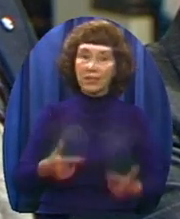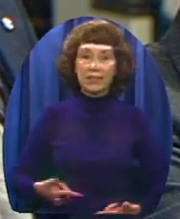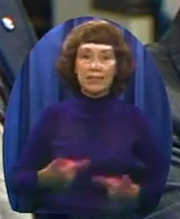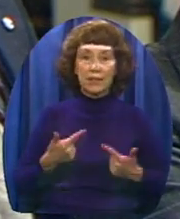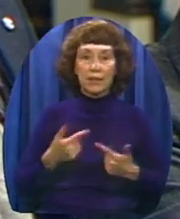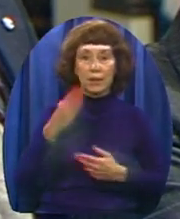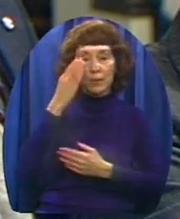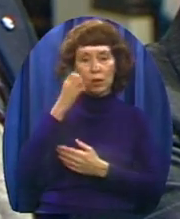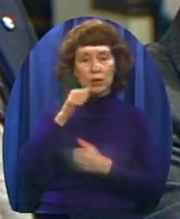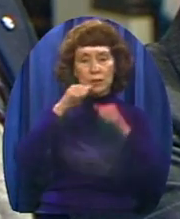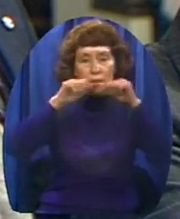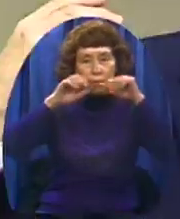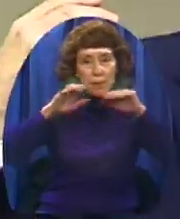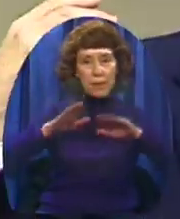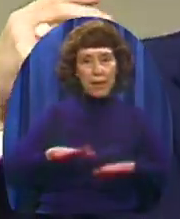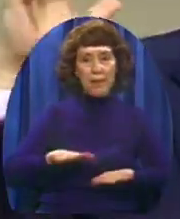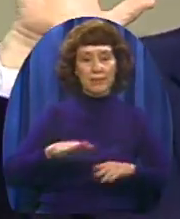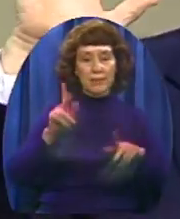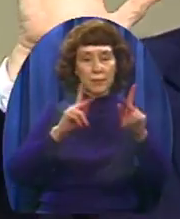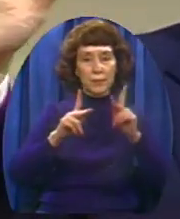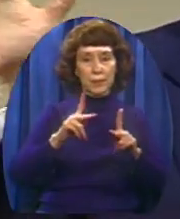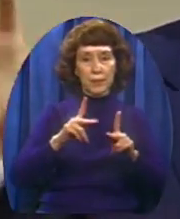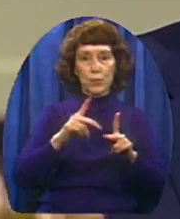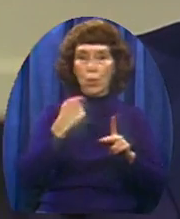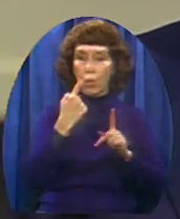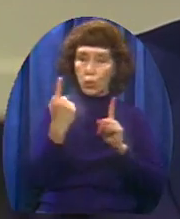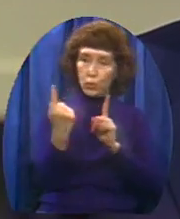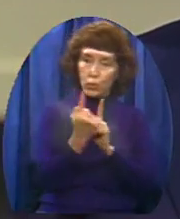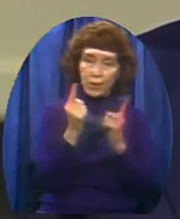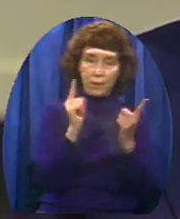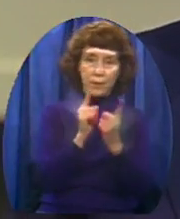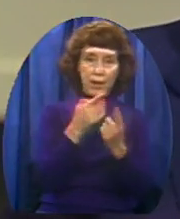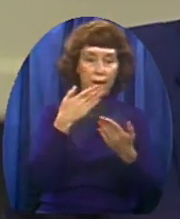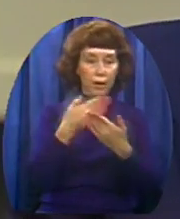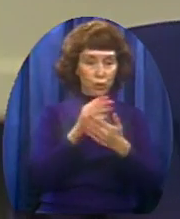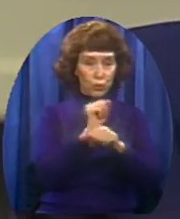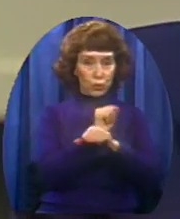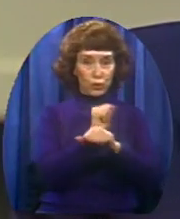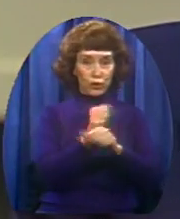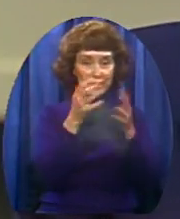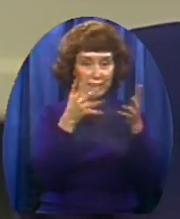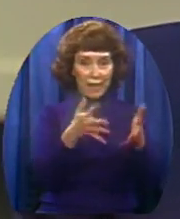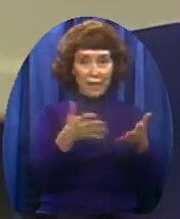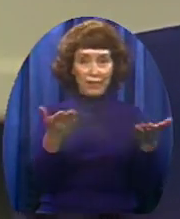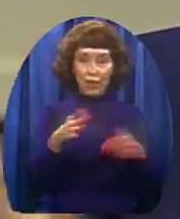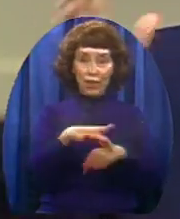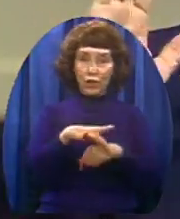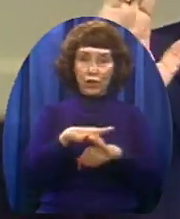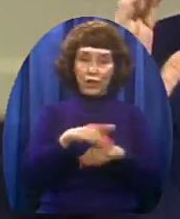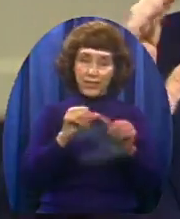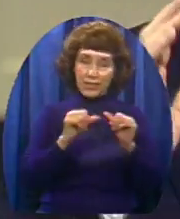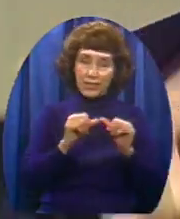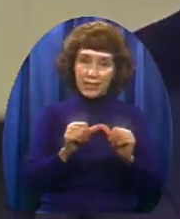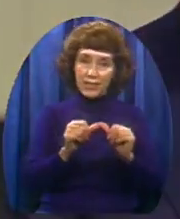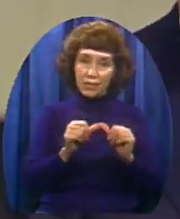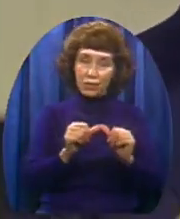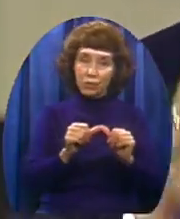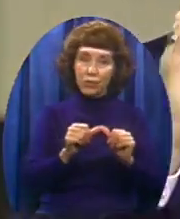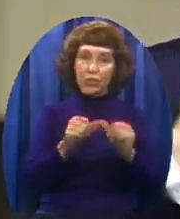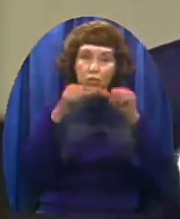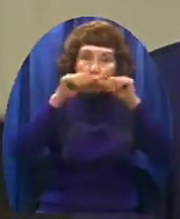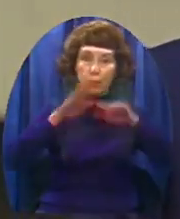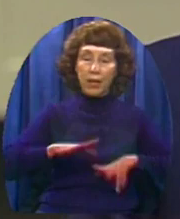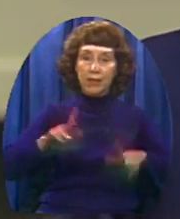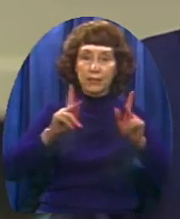we have met And our good works behind us Continue to bless people And bring pleasure to God That's the ultimate goal